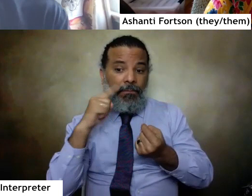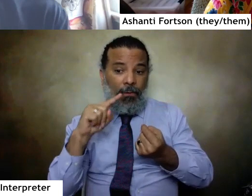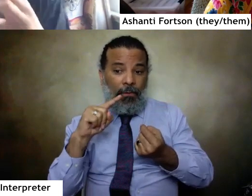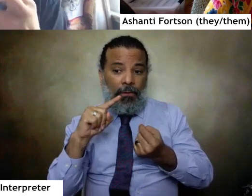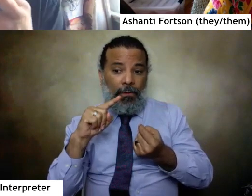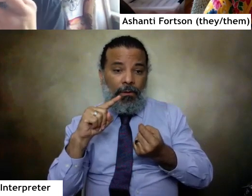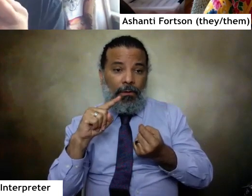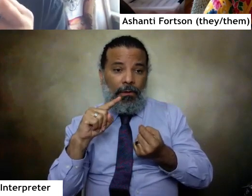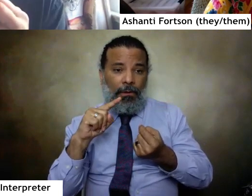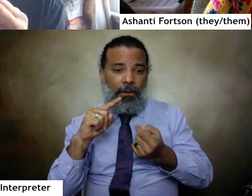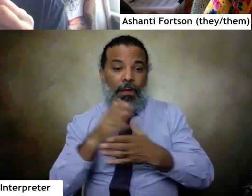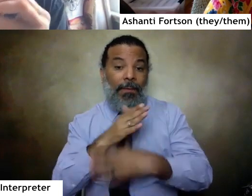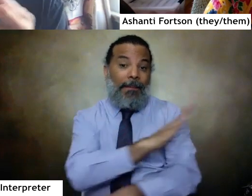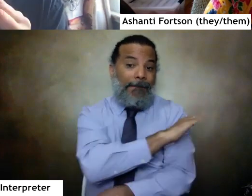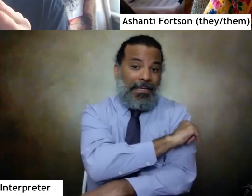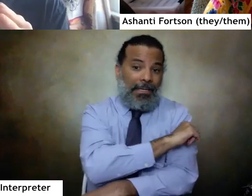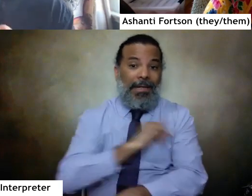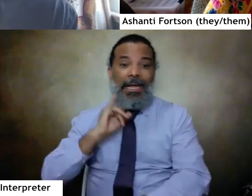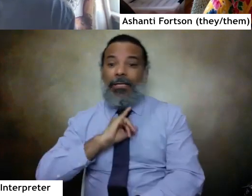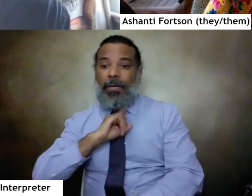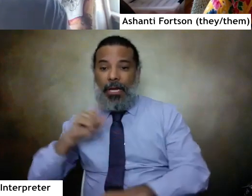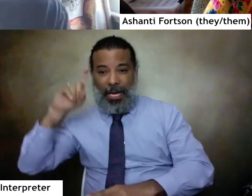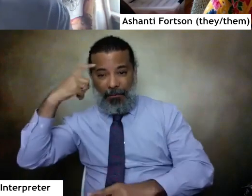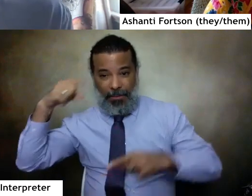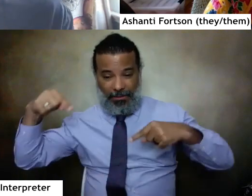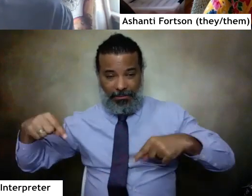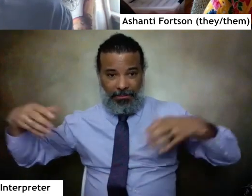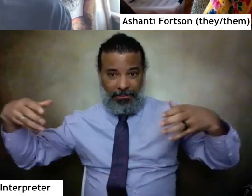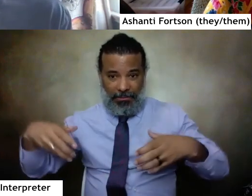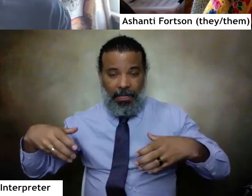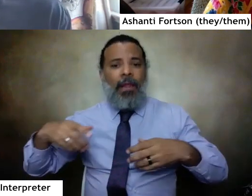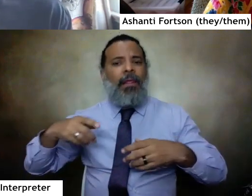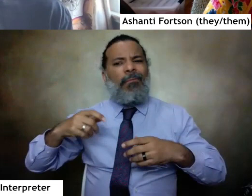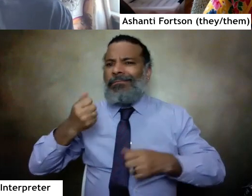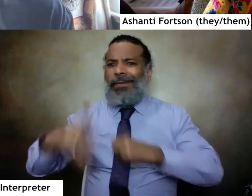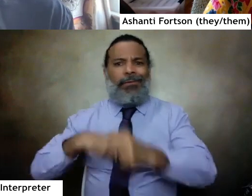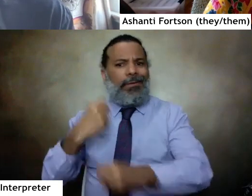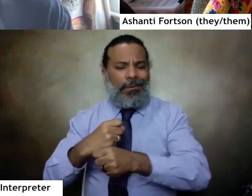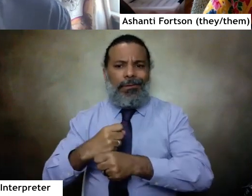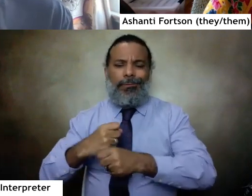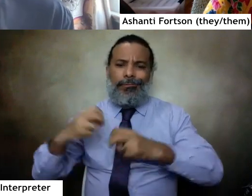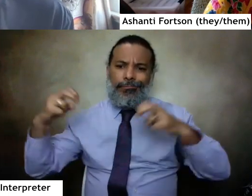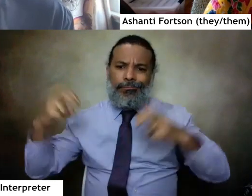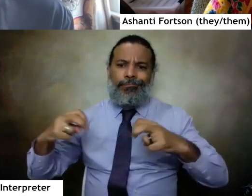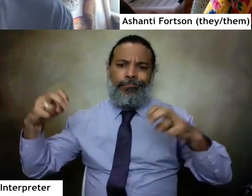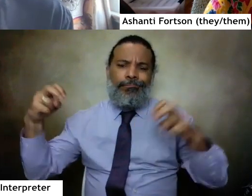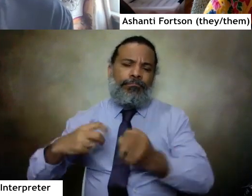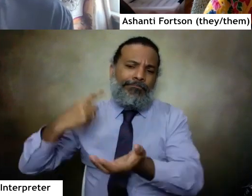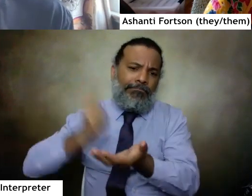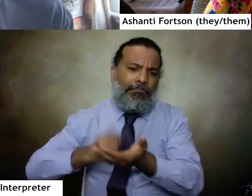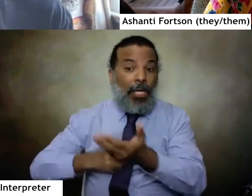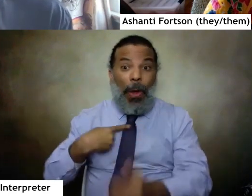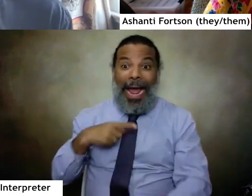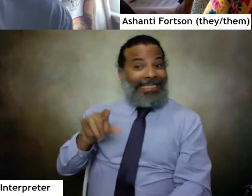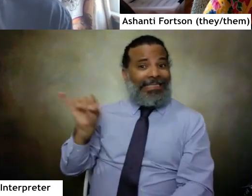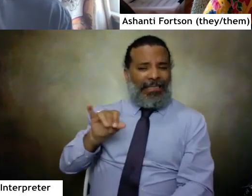uh between the palestinian and israeli governments and he'd been asked him that a version of